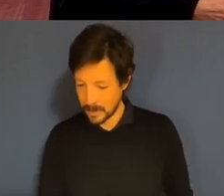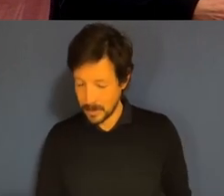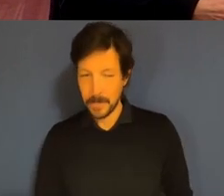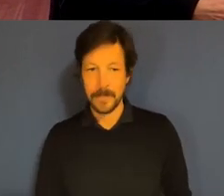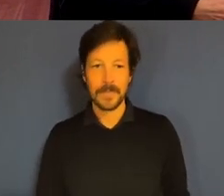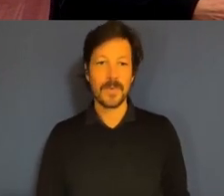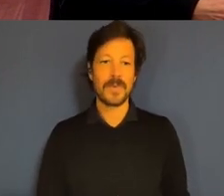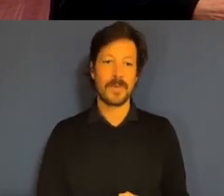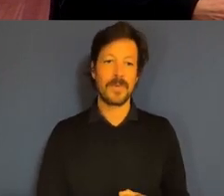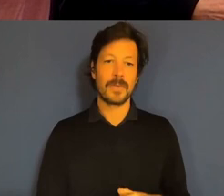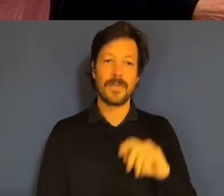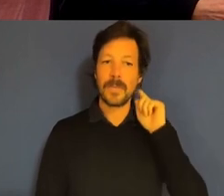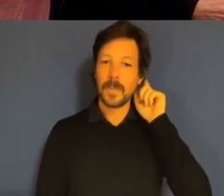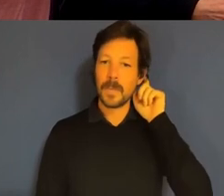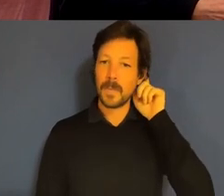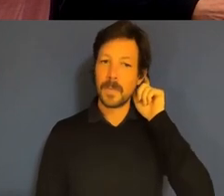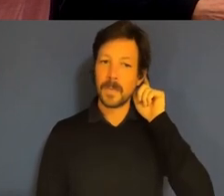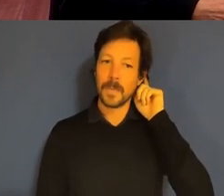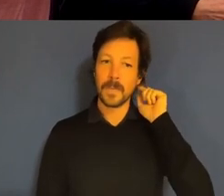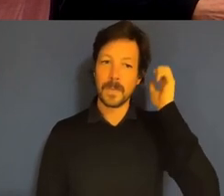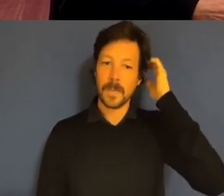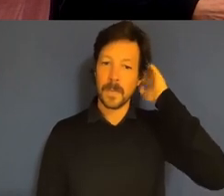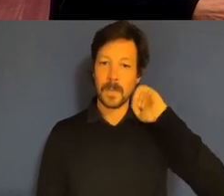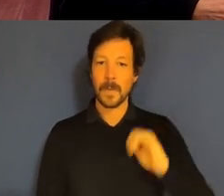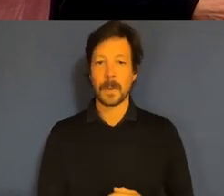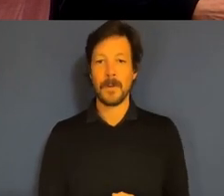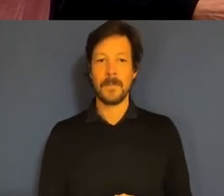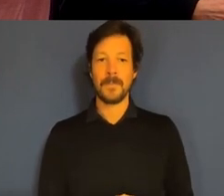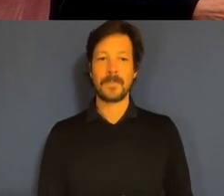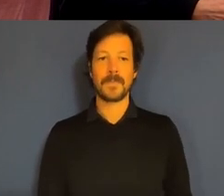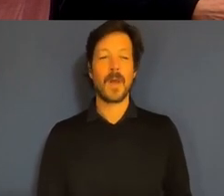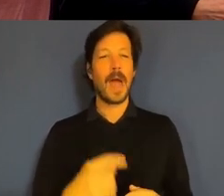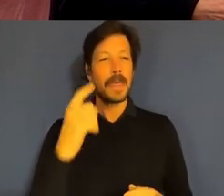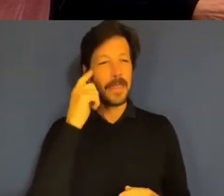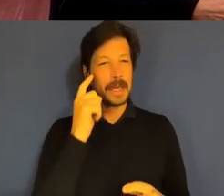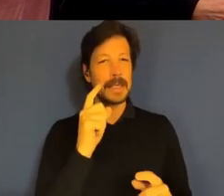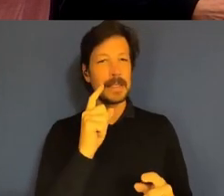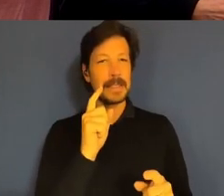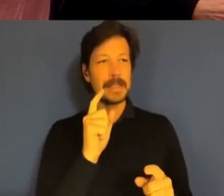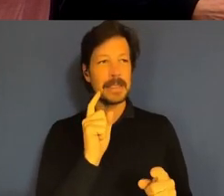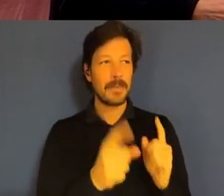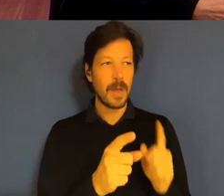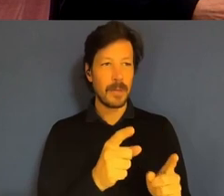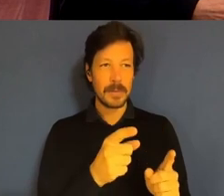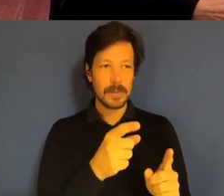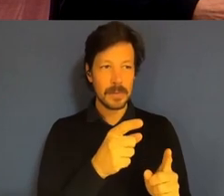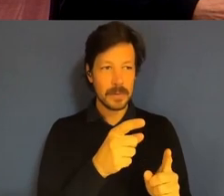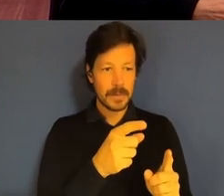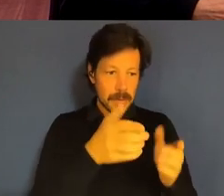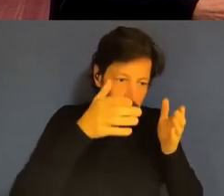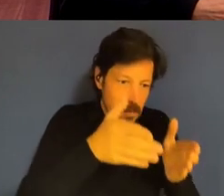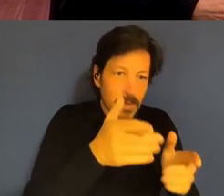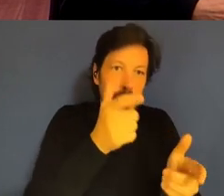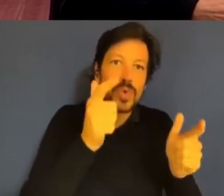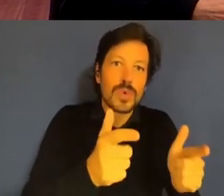So, you know, I think we maybe overdo the generational bit a little too much because,